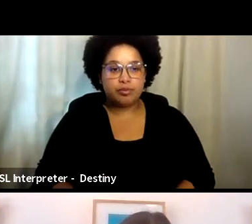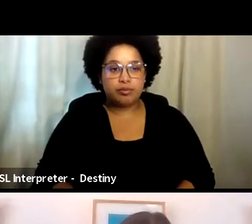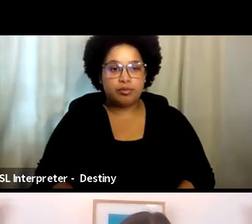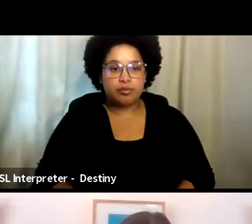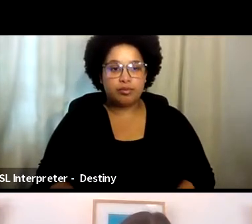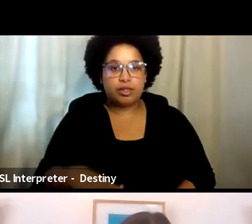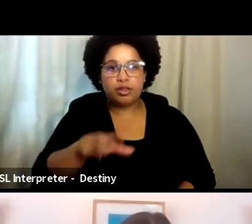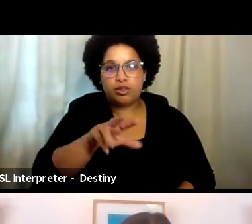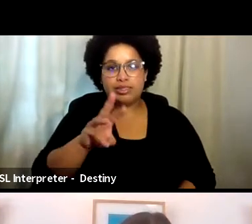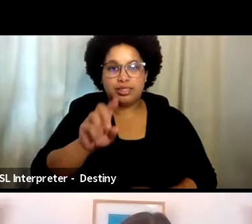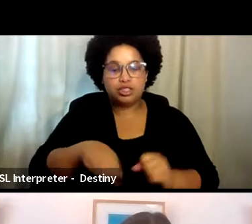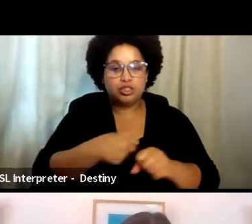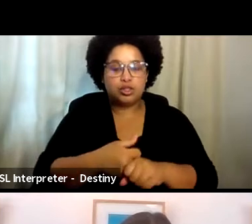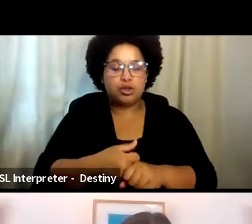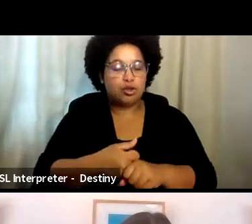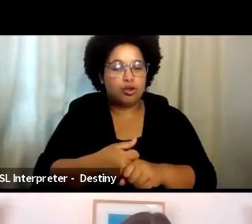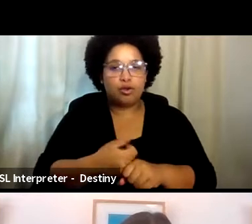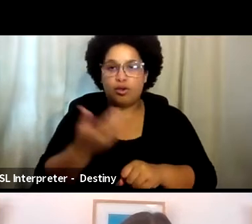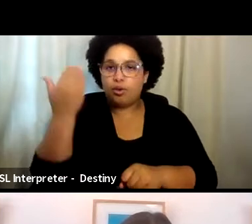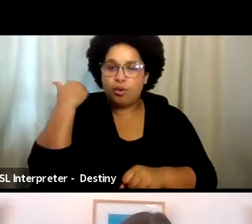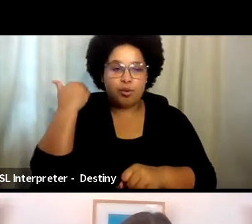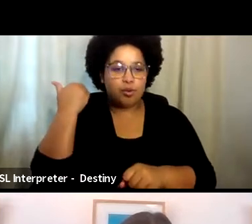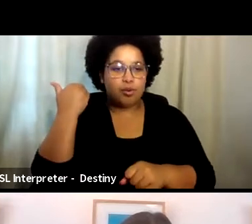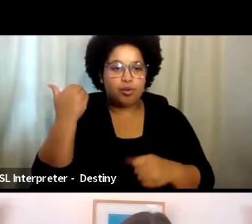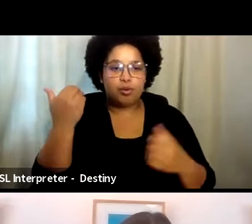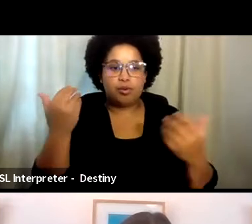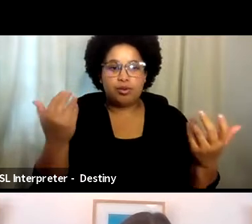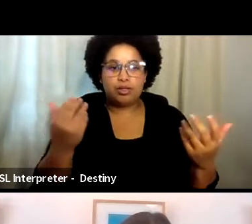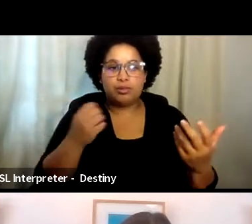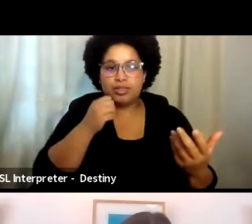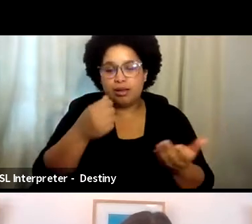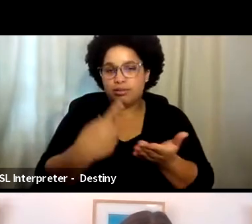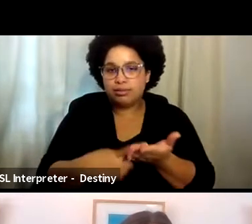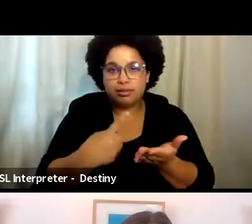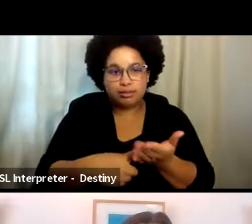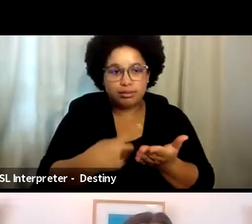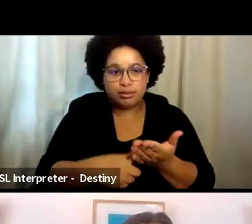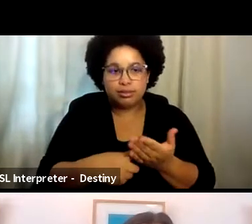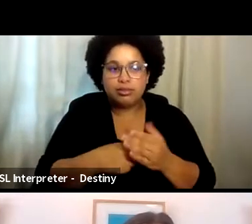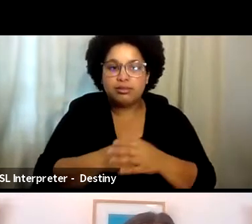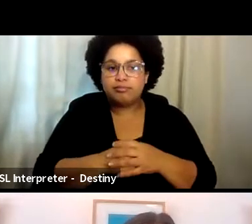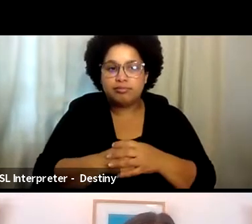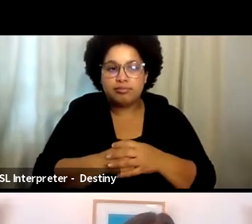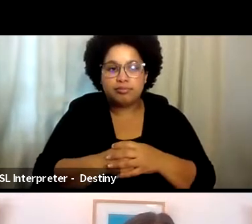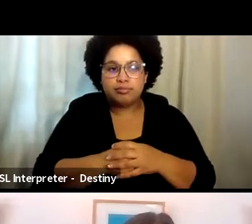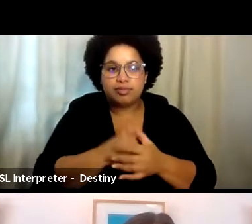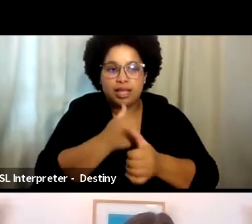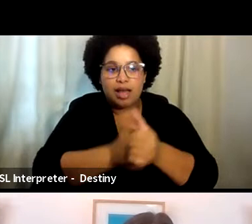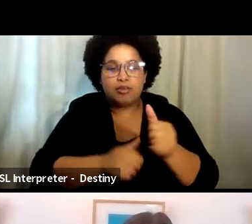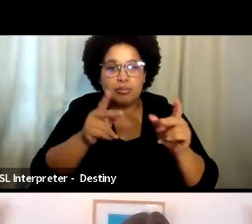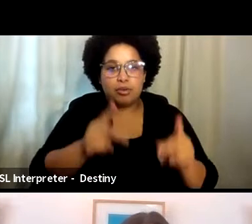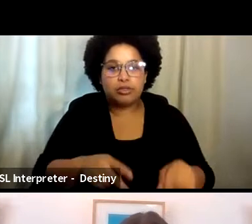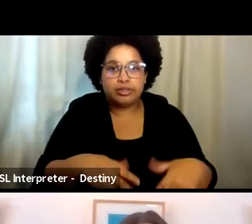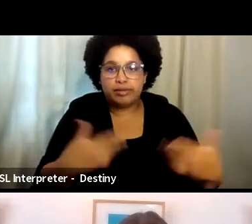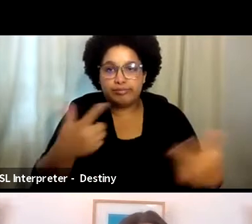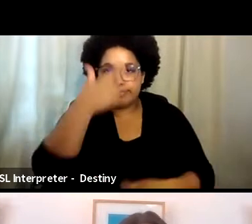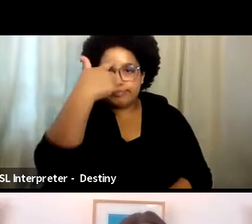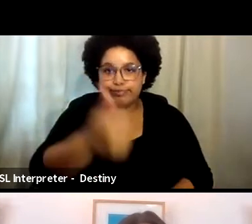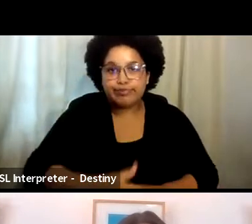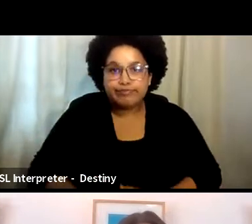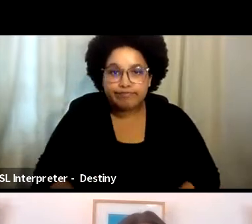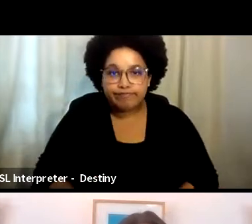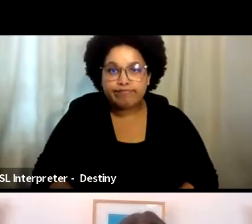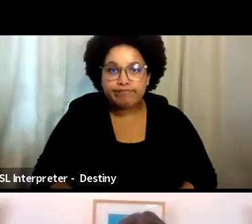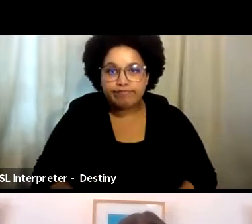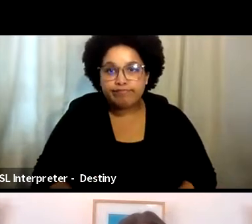this 36 years ago, didn't even I mean, just was never discussed. So it was always every person for themselves. Right. You just kind